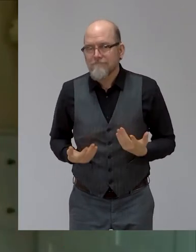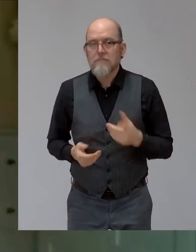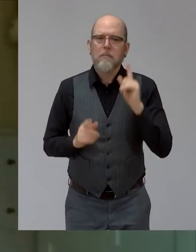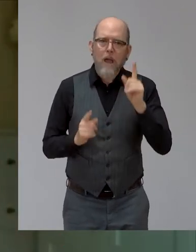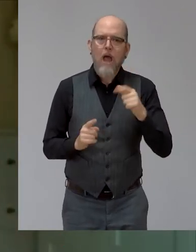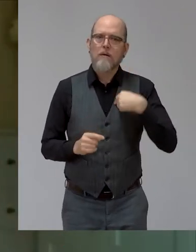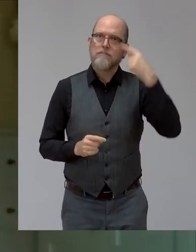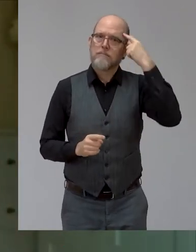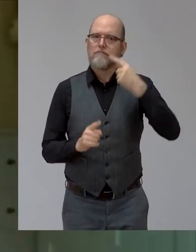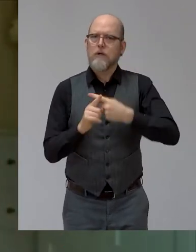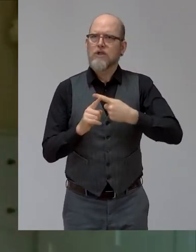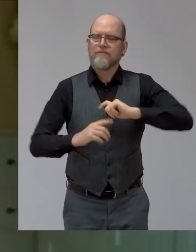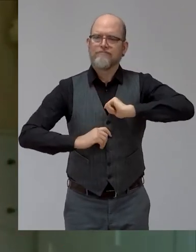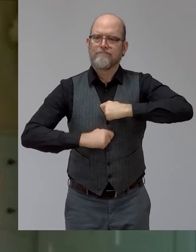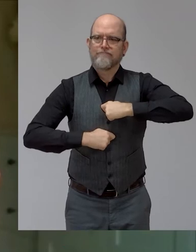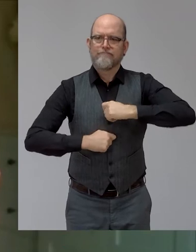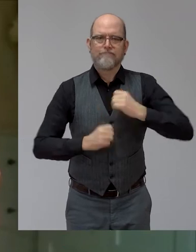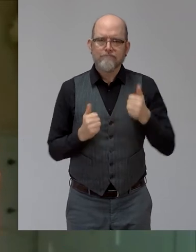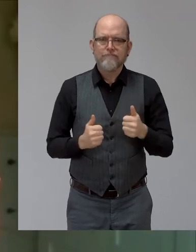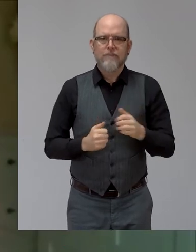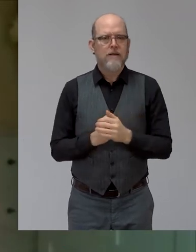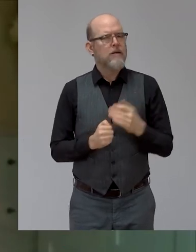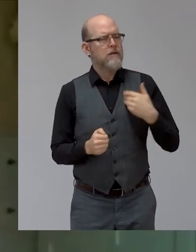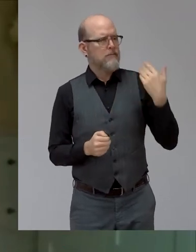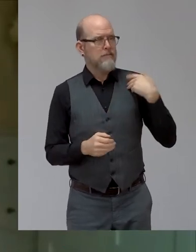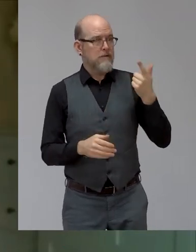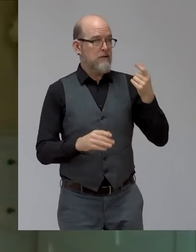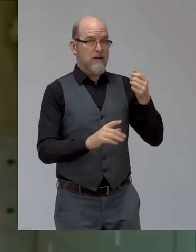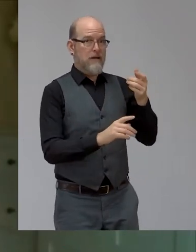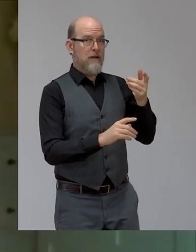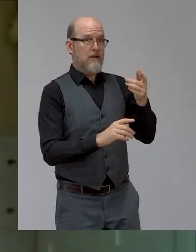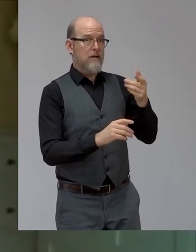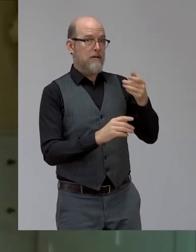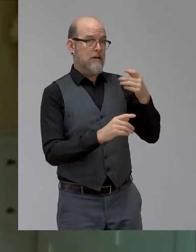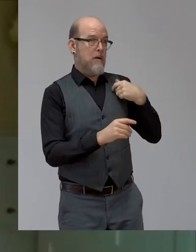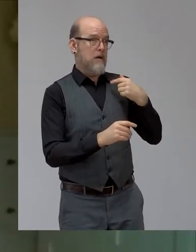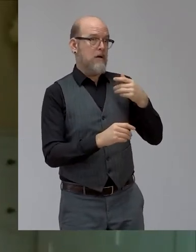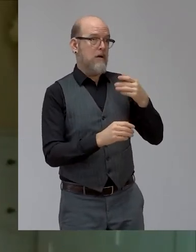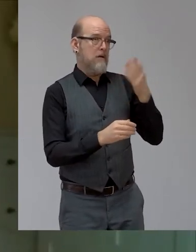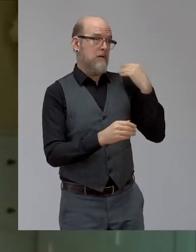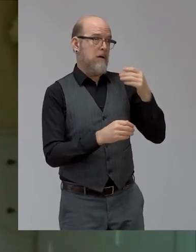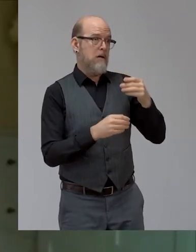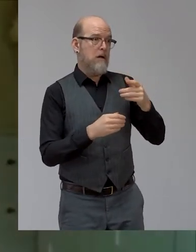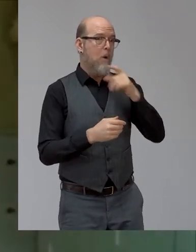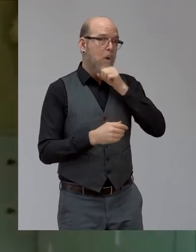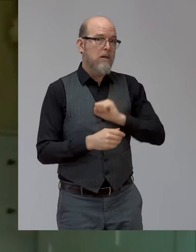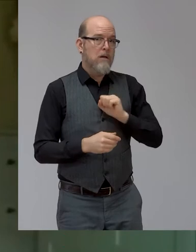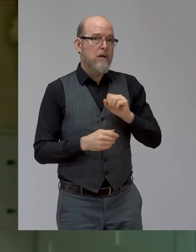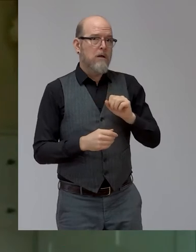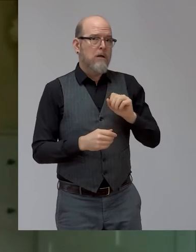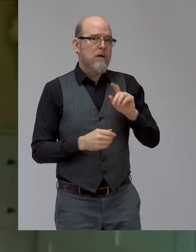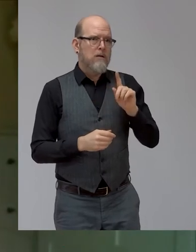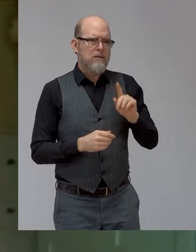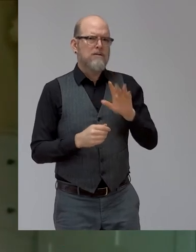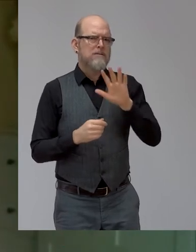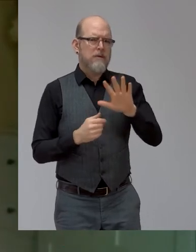I, you know, when I had the accident, I was 57. Uh, it was actually a couple of days after my birthday. And, uh,